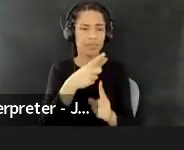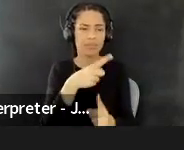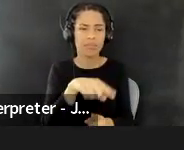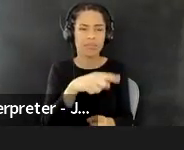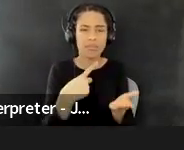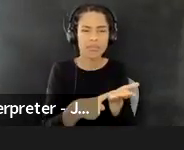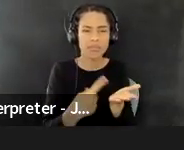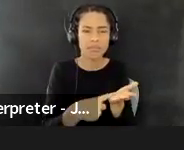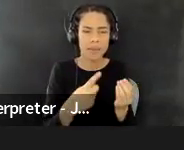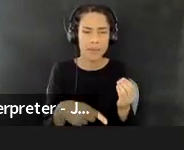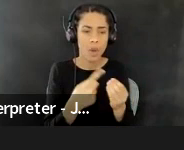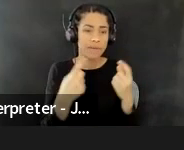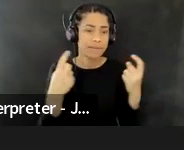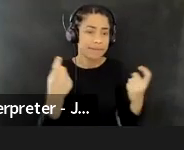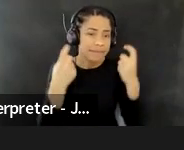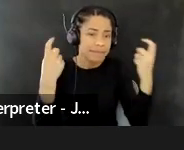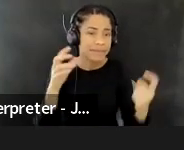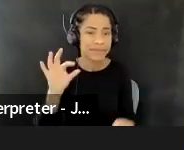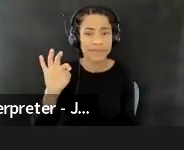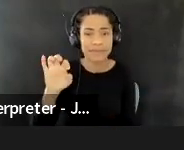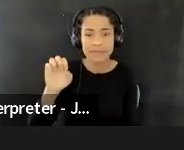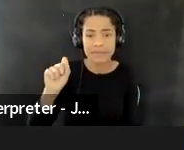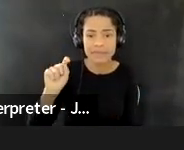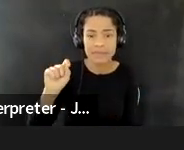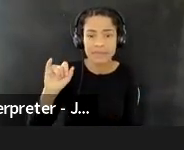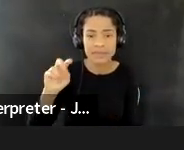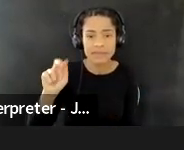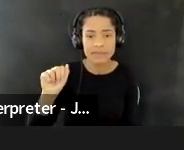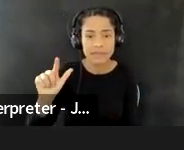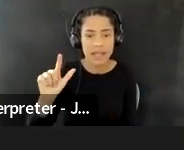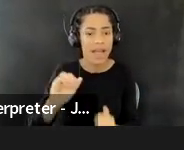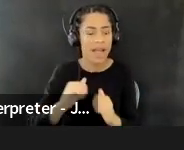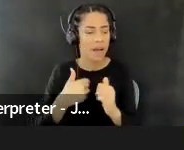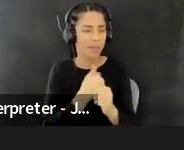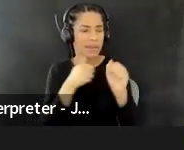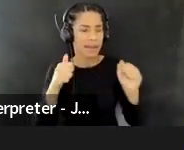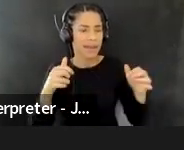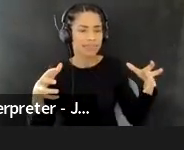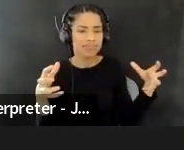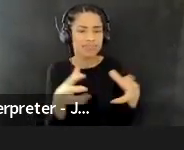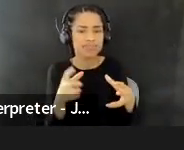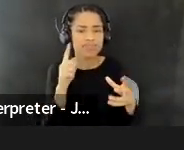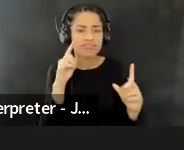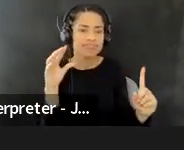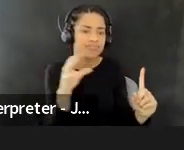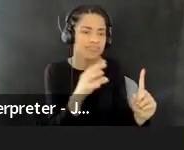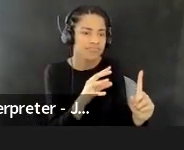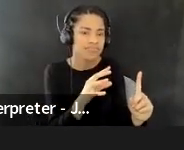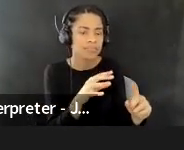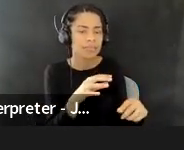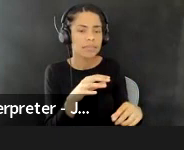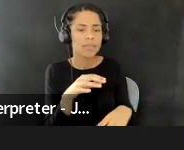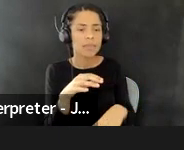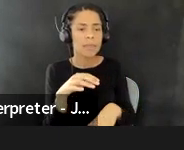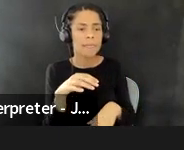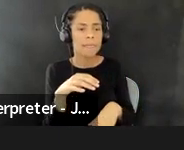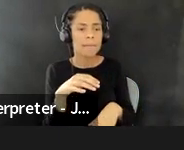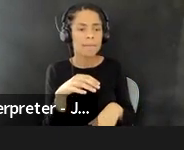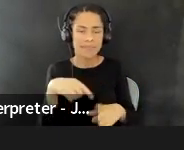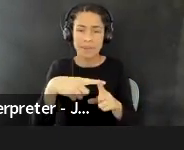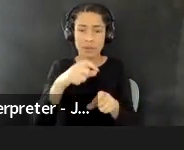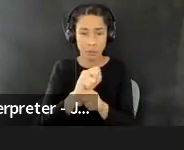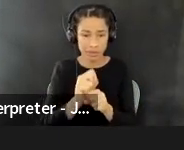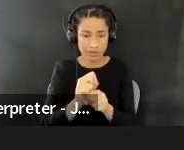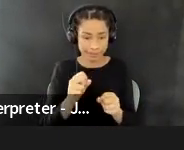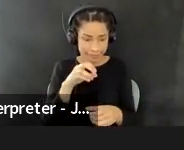what are the ways in which we gather that can shine attention? Um, and can we, uh, in, in addition to working inside and with